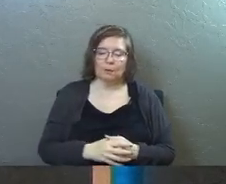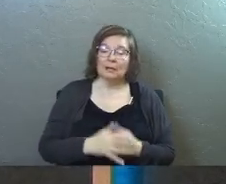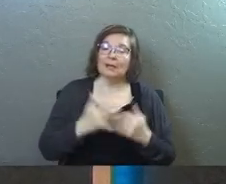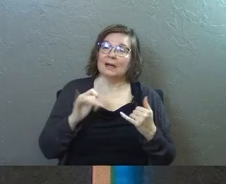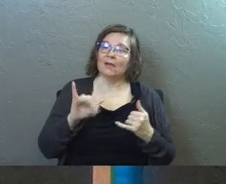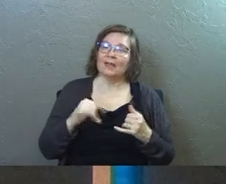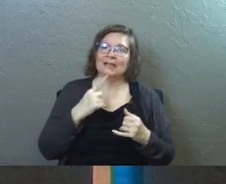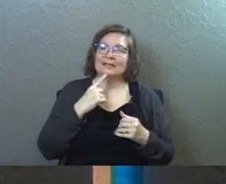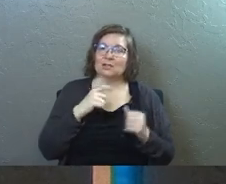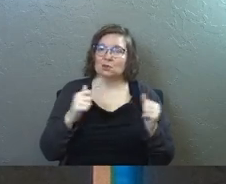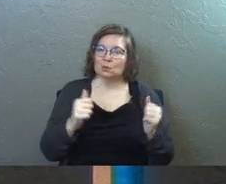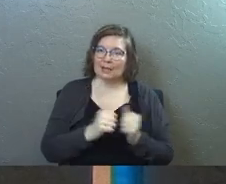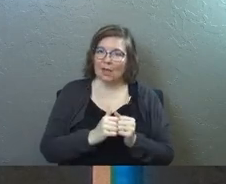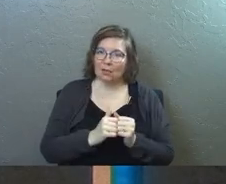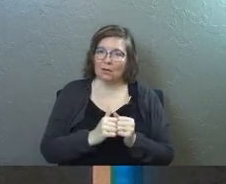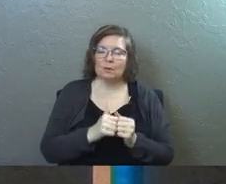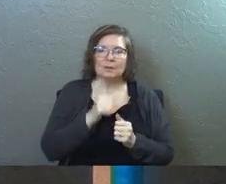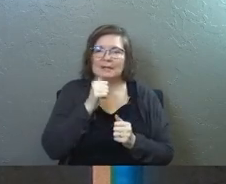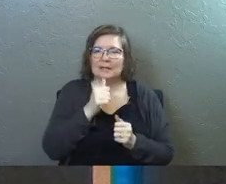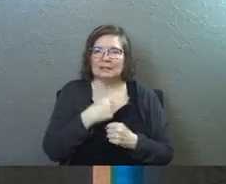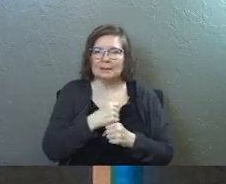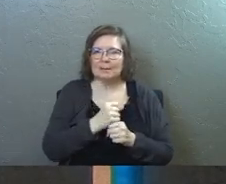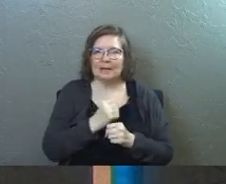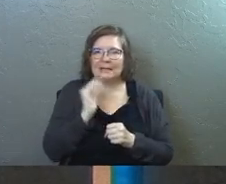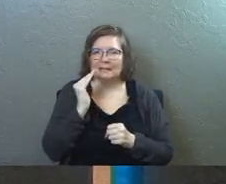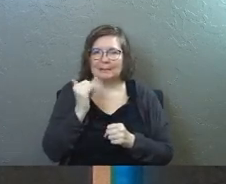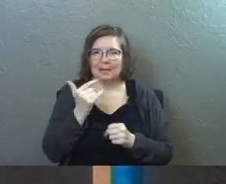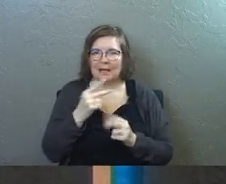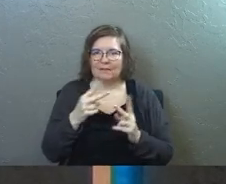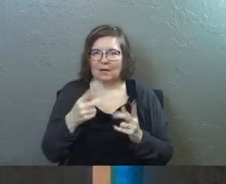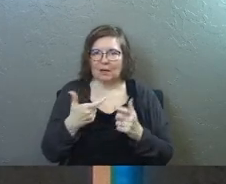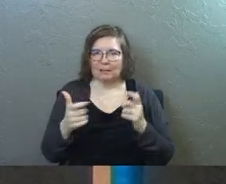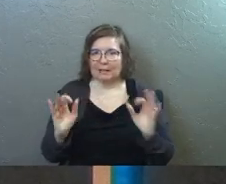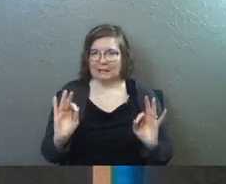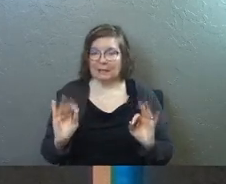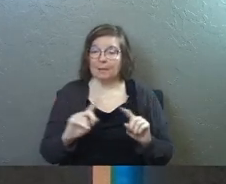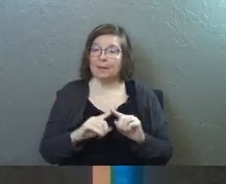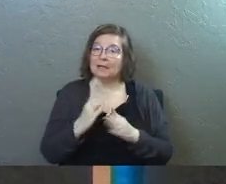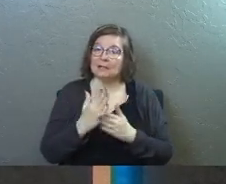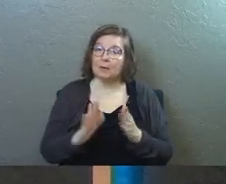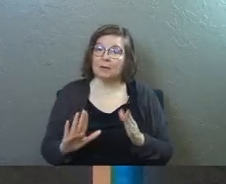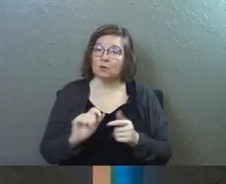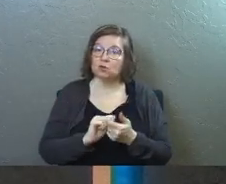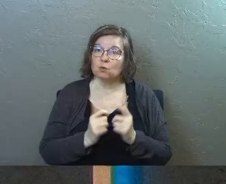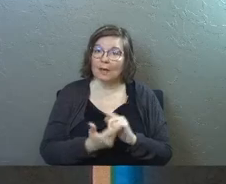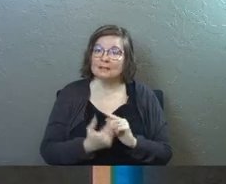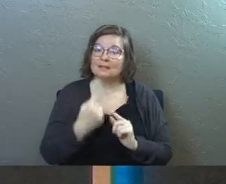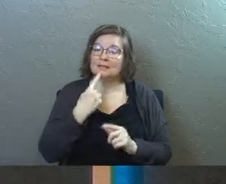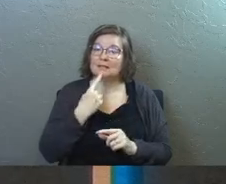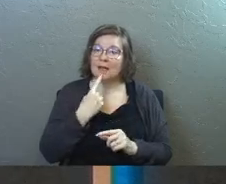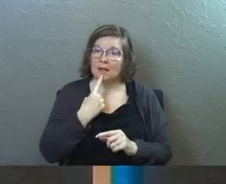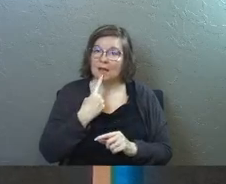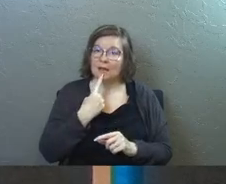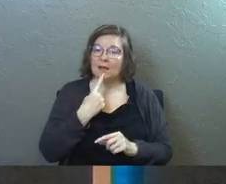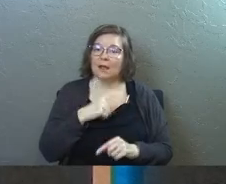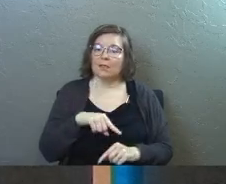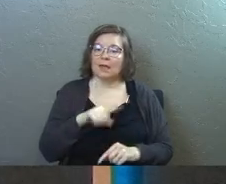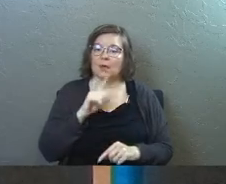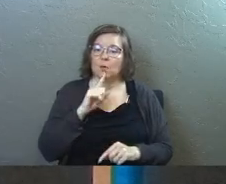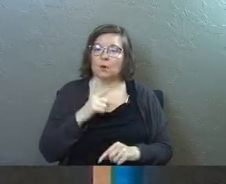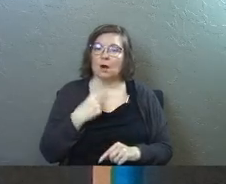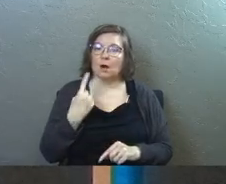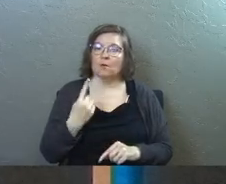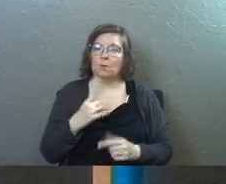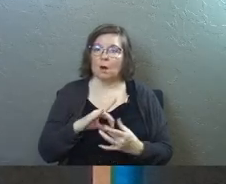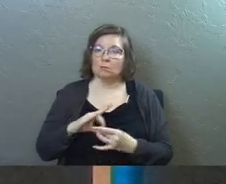Now, that just says together, which doesn't make it seem like a very big deal. Some of your translations, though, say they were